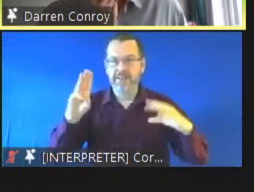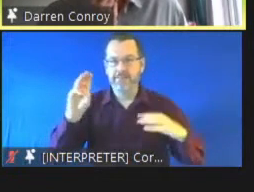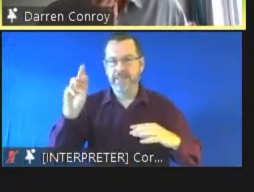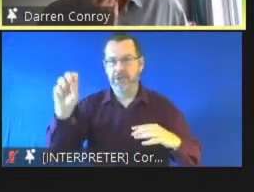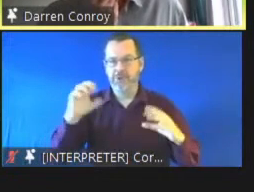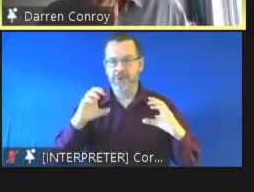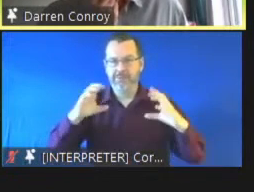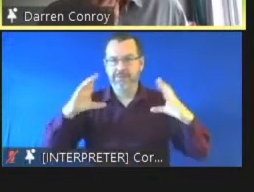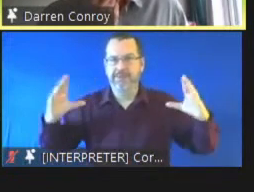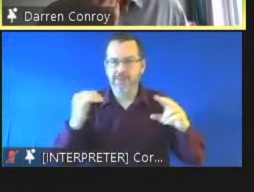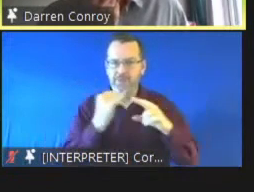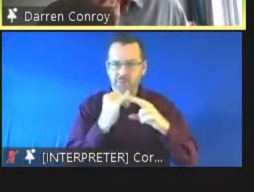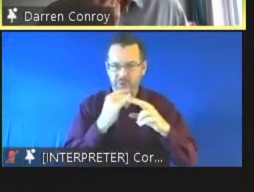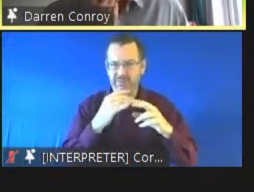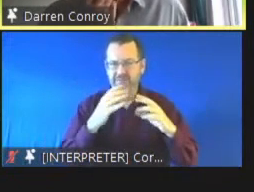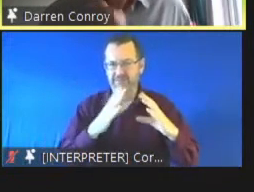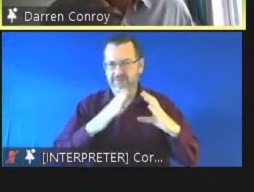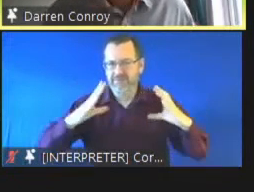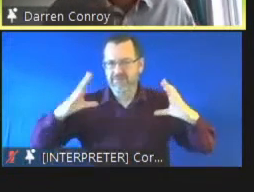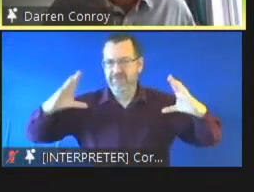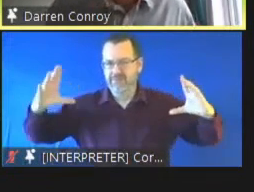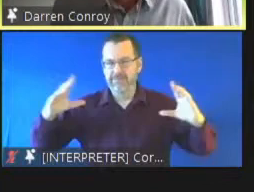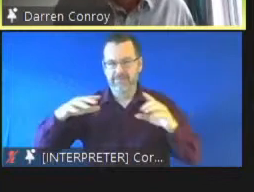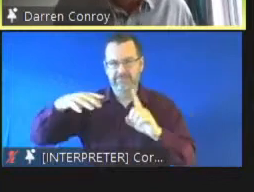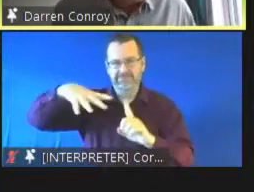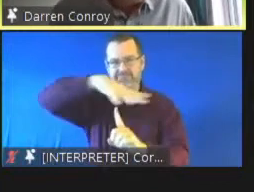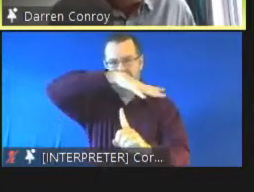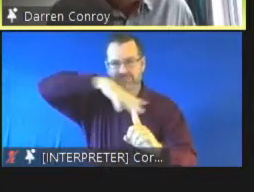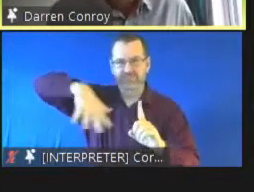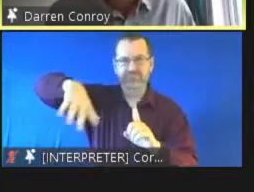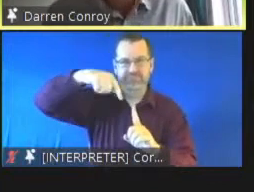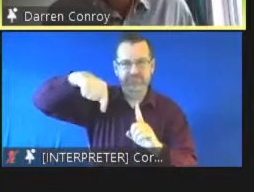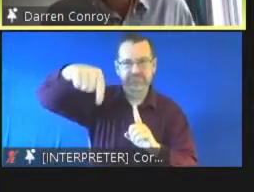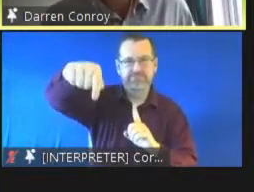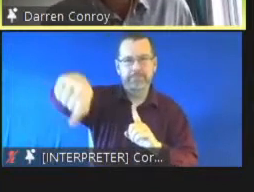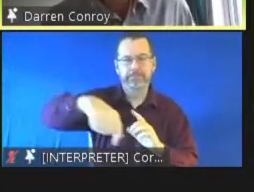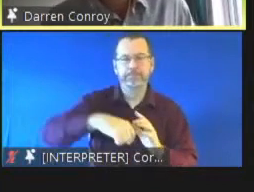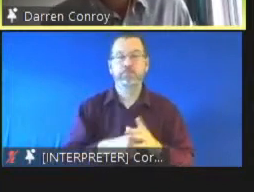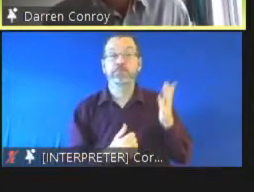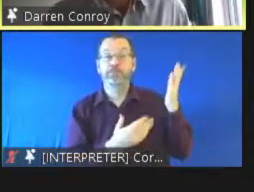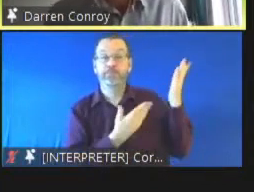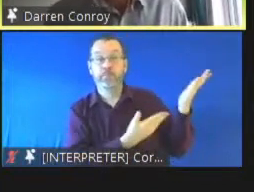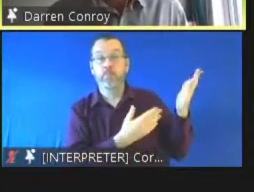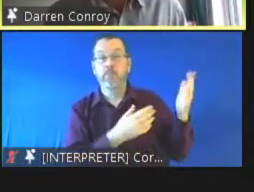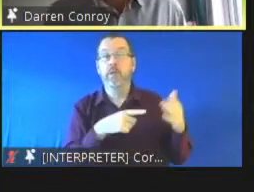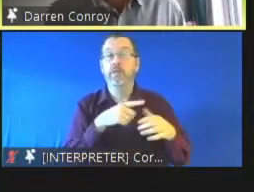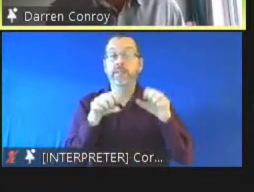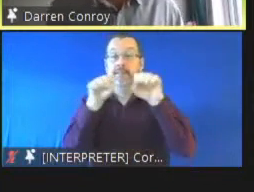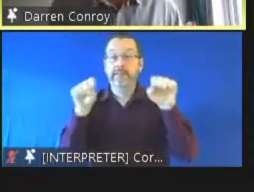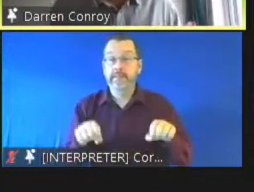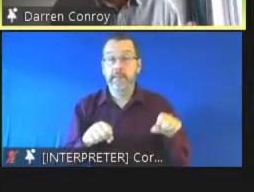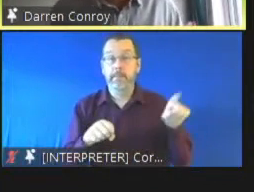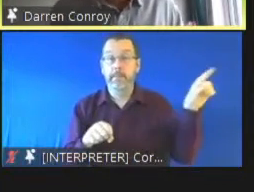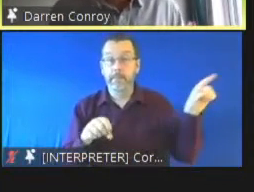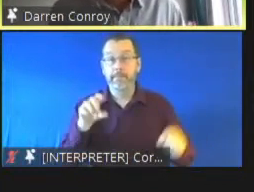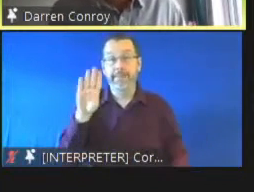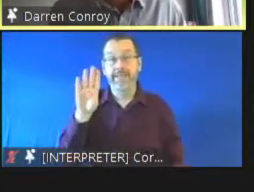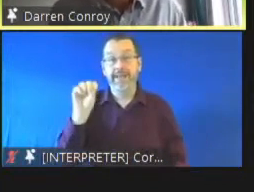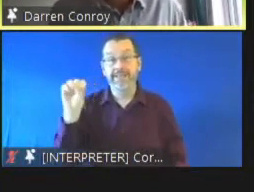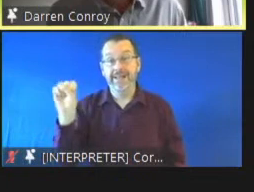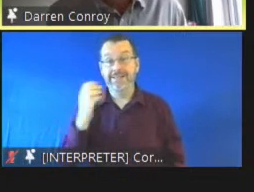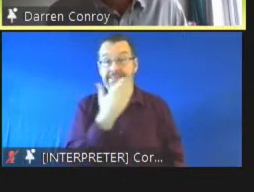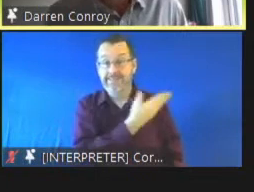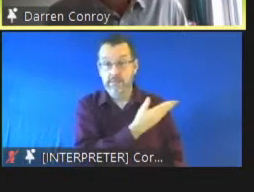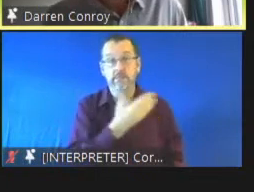community um around them and the bail supervision scheme is essentially uh